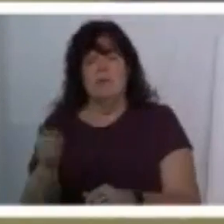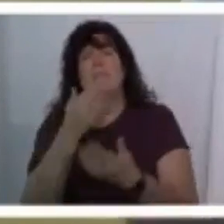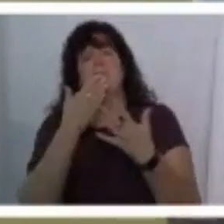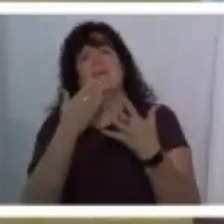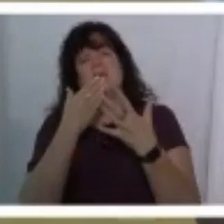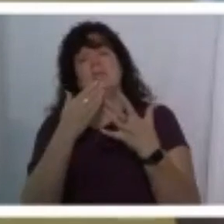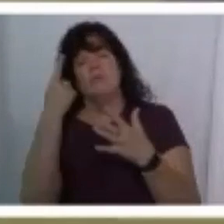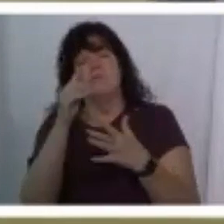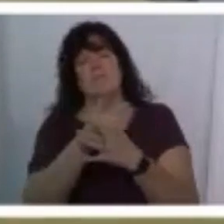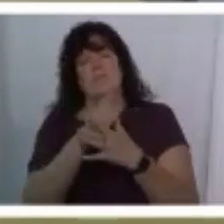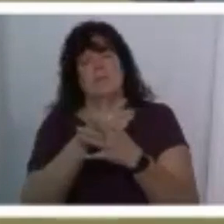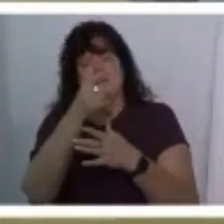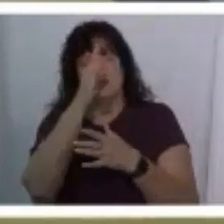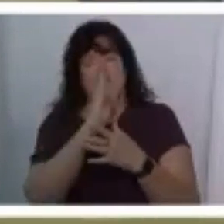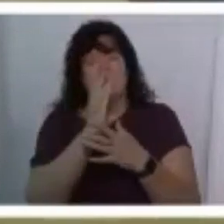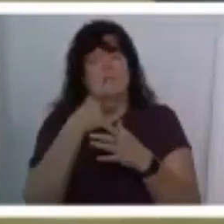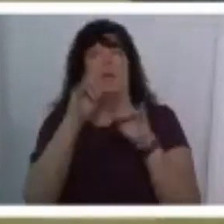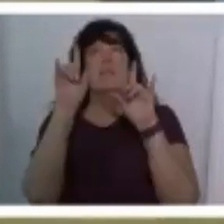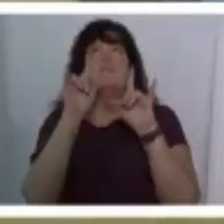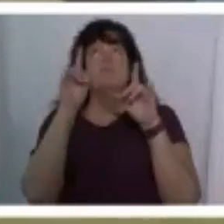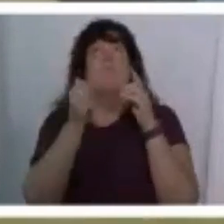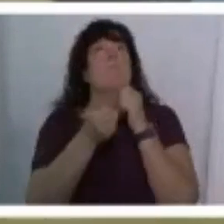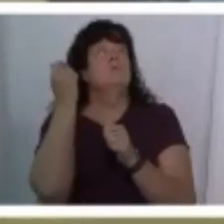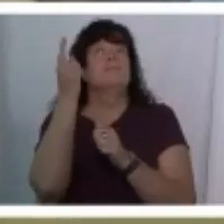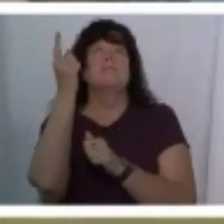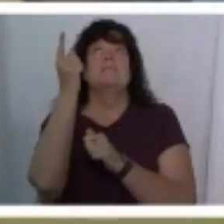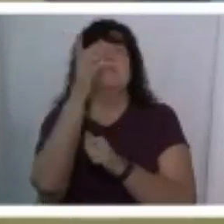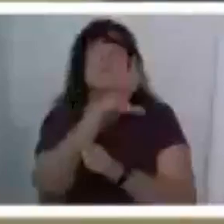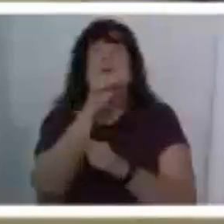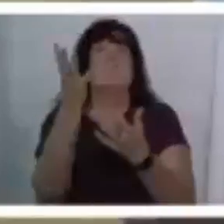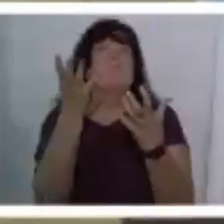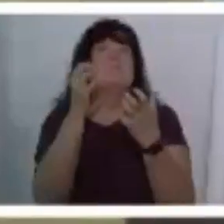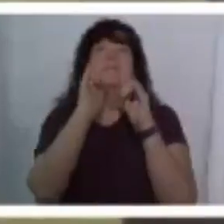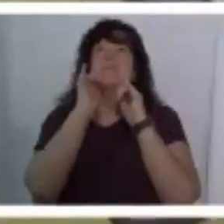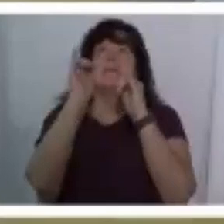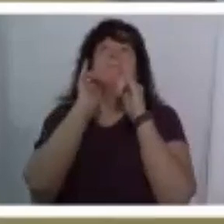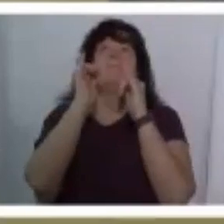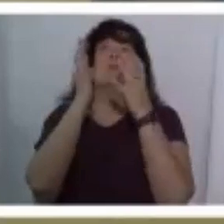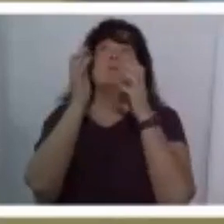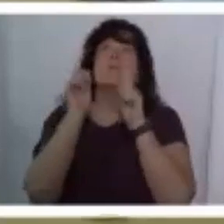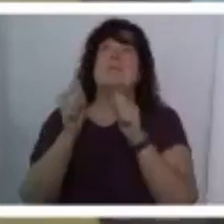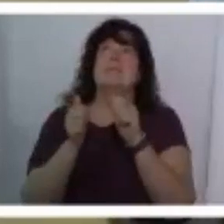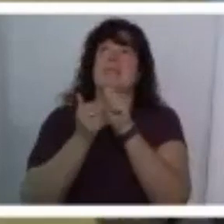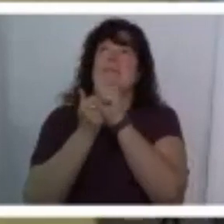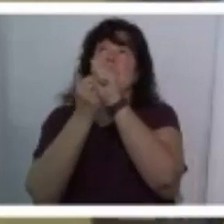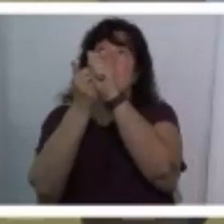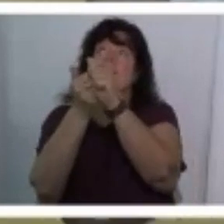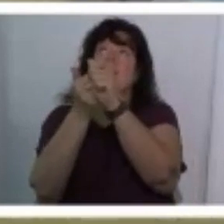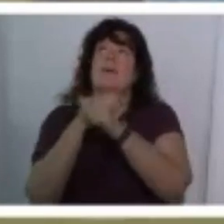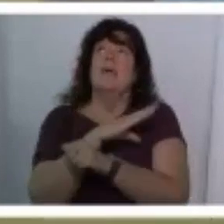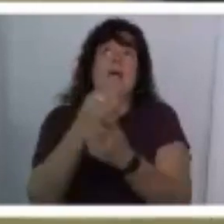thank you for sharing god we love you most and we want to be like you we want to live the jesus way